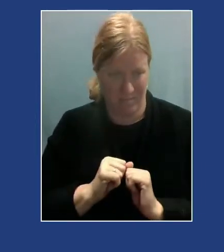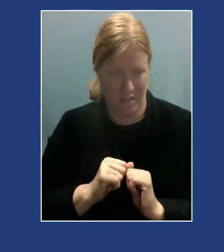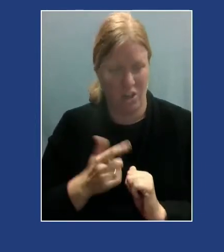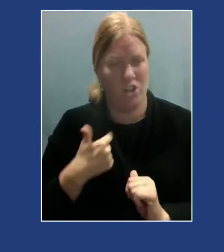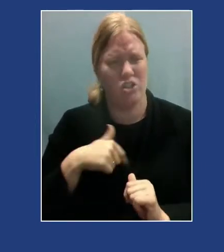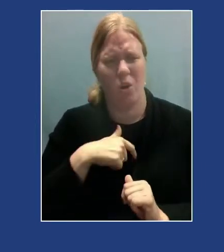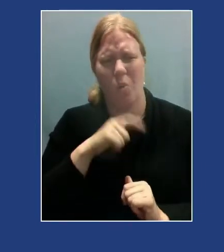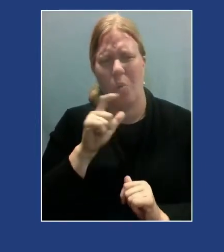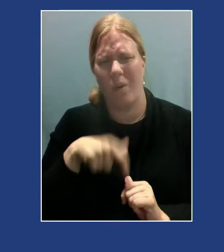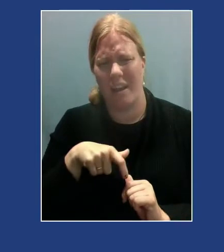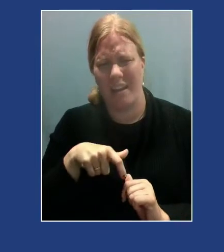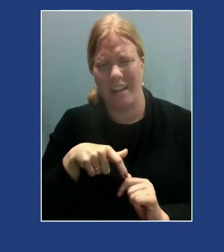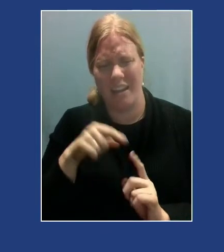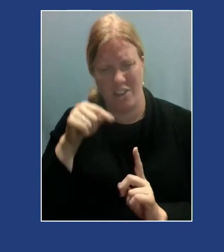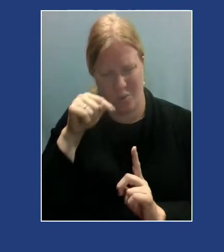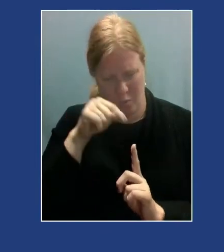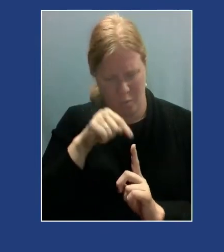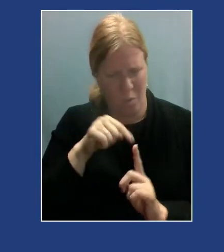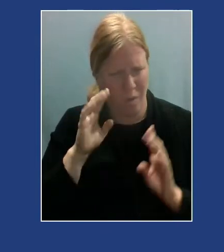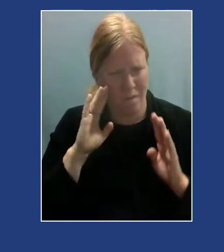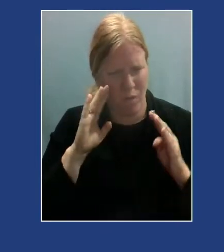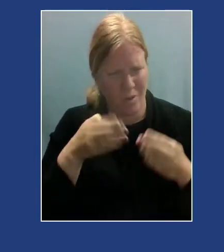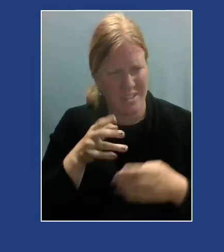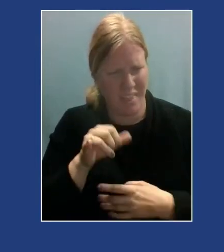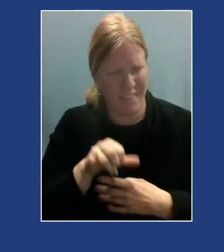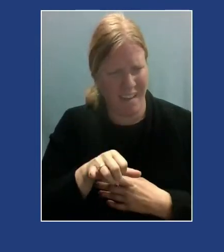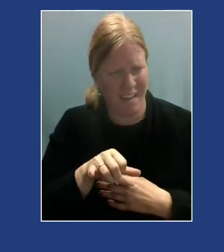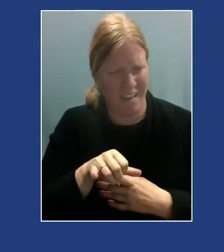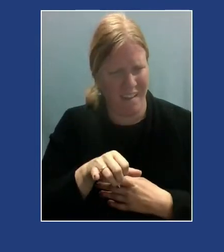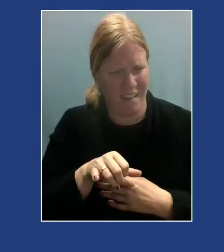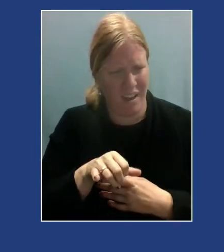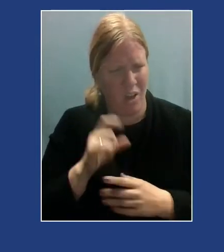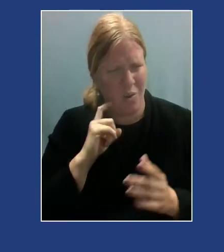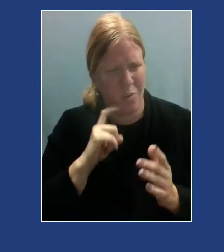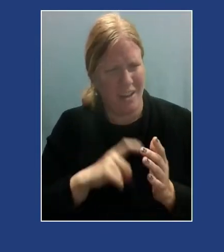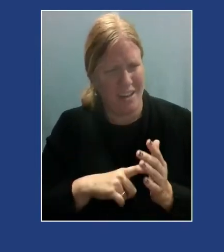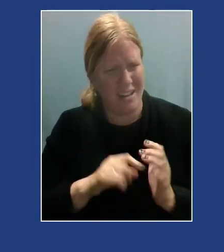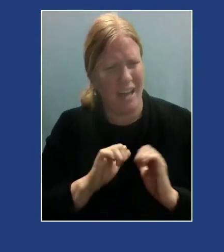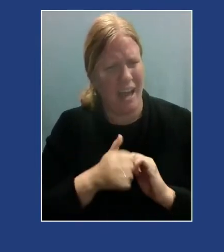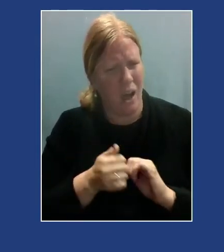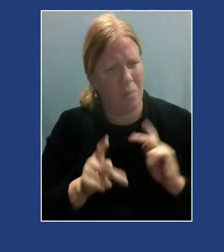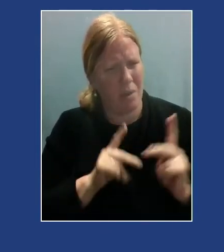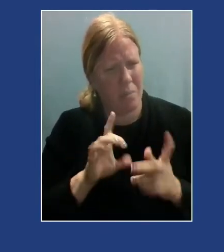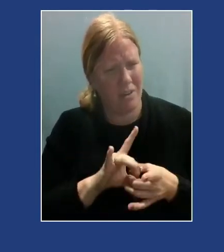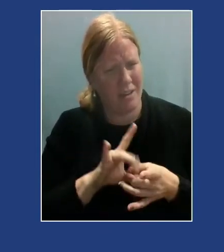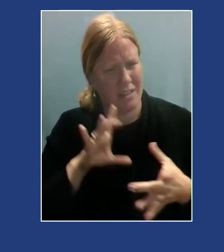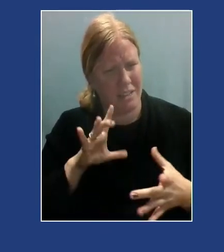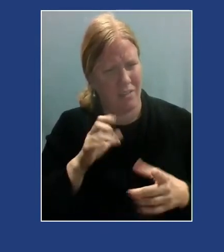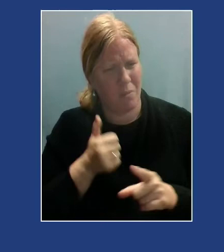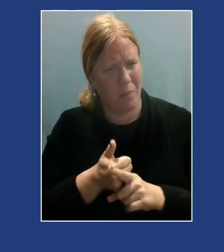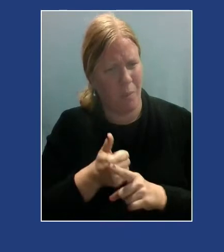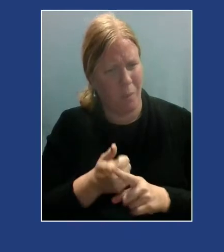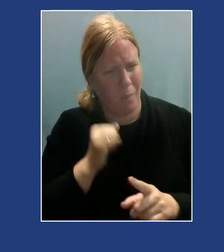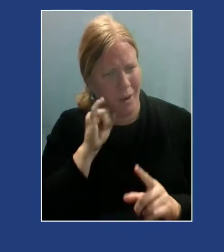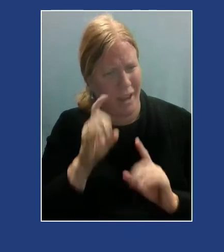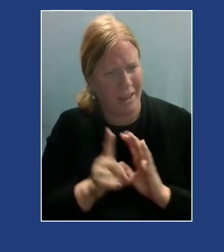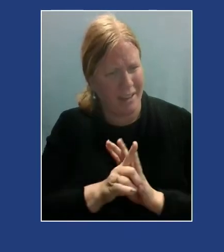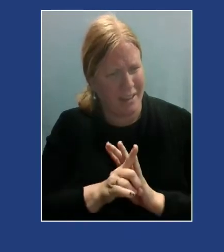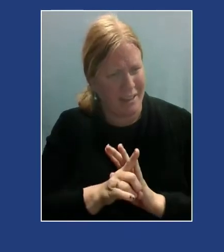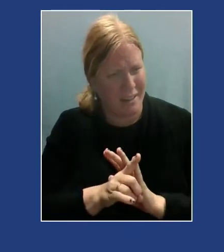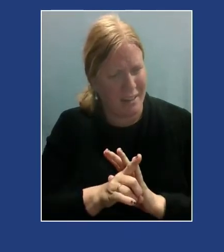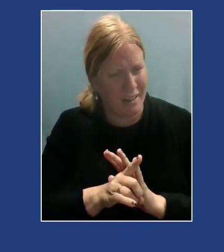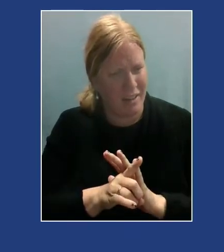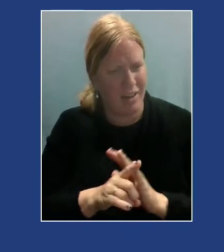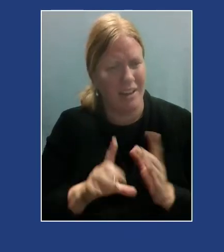decolonization standpoint. We have to recognize the ways that folks have been disconnected from their own identities, the way that folks have been